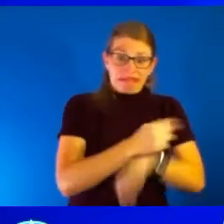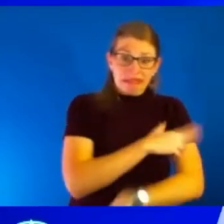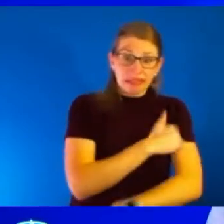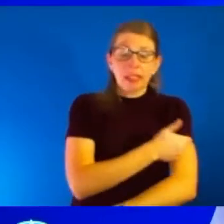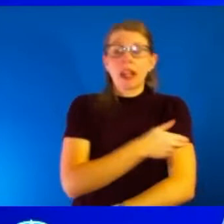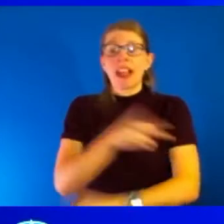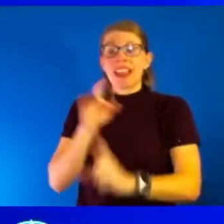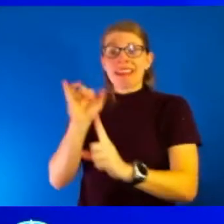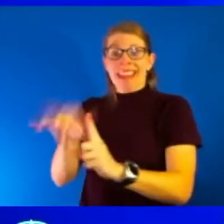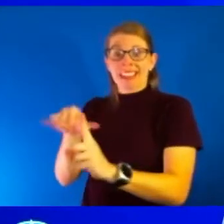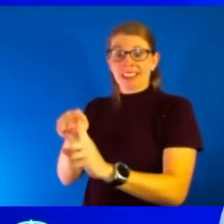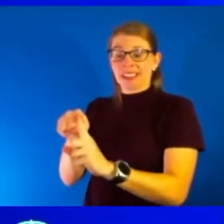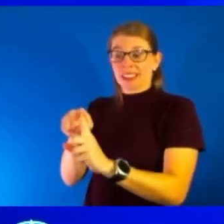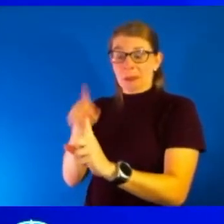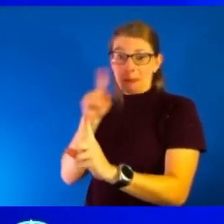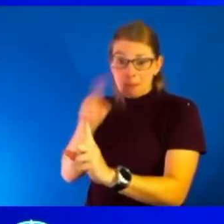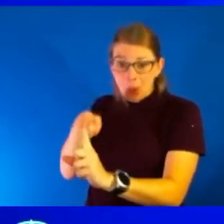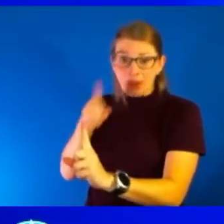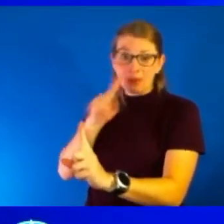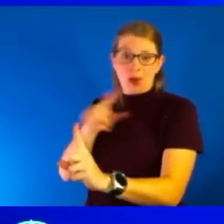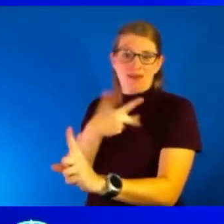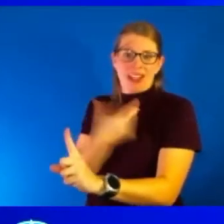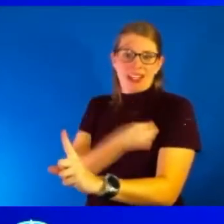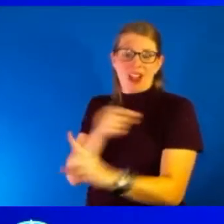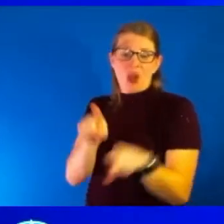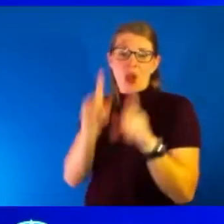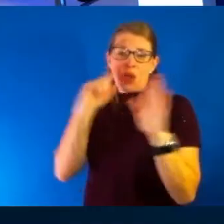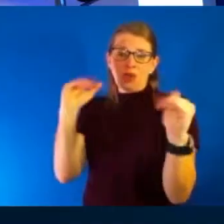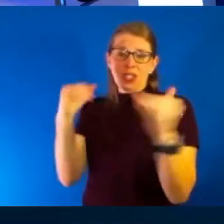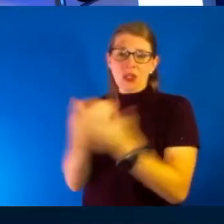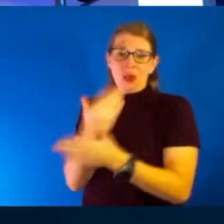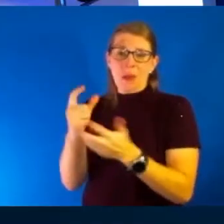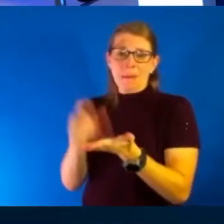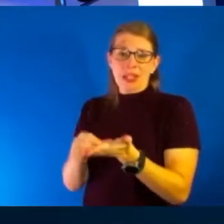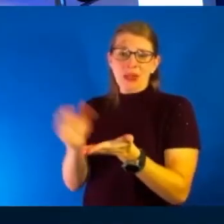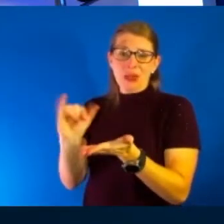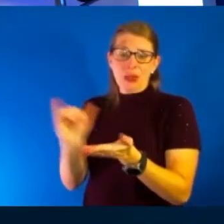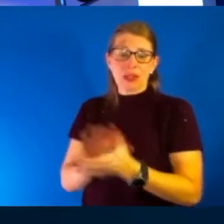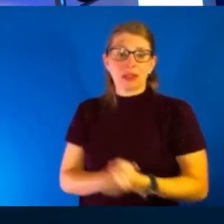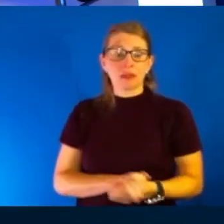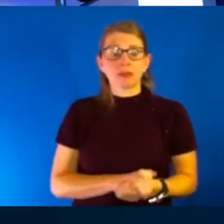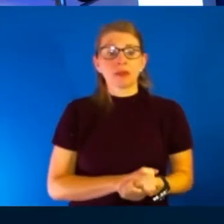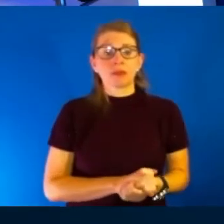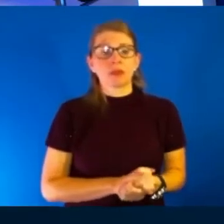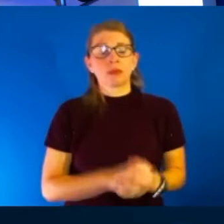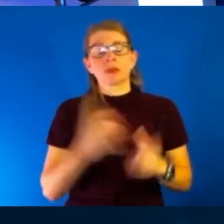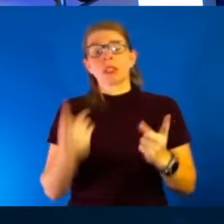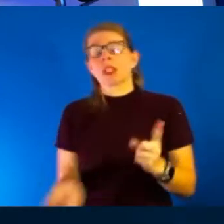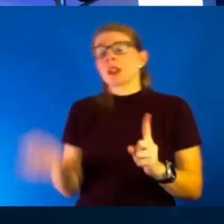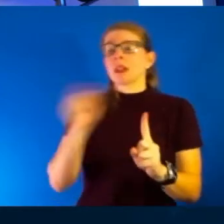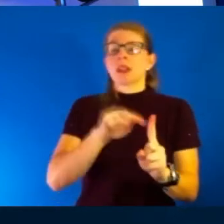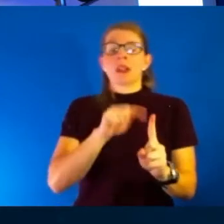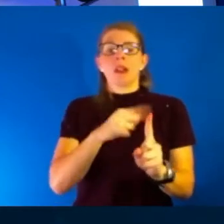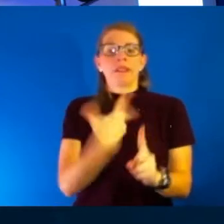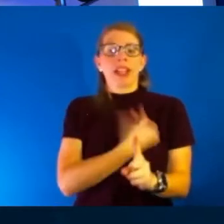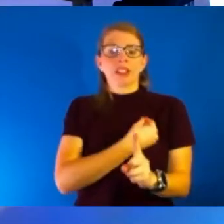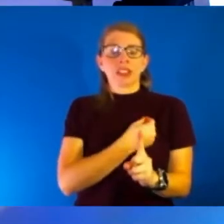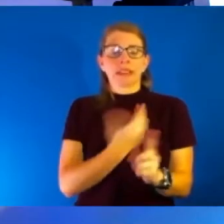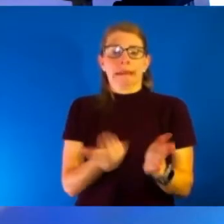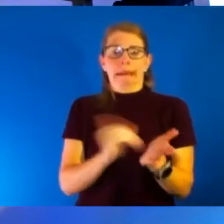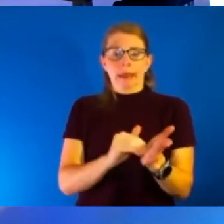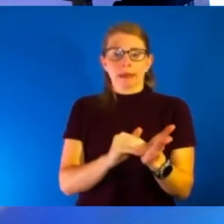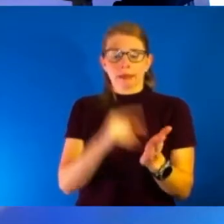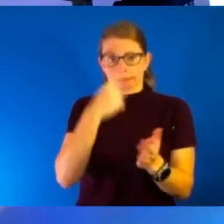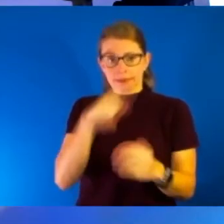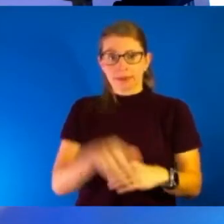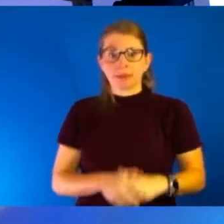vaccines, vaccines, and hopefully of these new pills as well. So you've got to be a little gratified if we switch back to just the vaccination points for a moment. You know, the U.S.